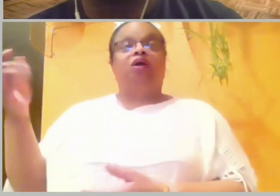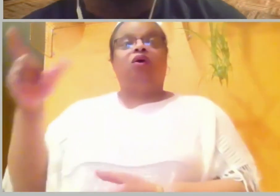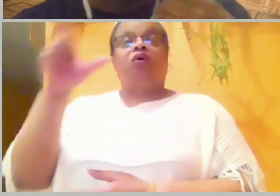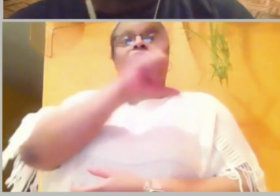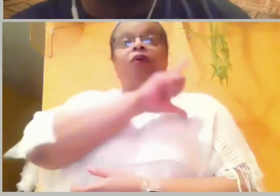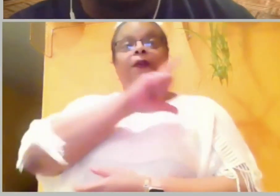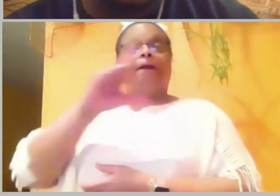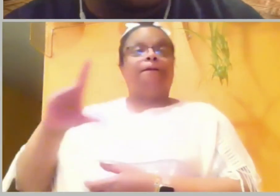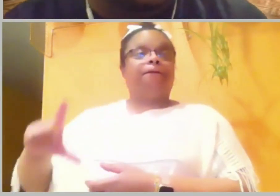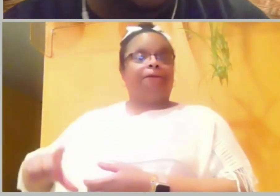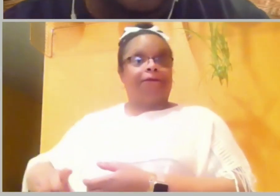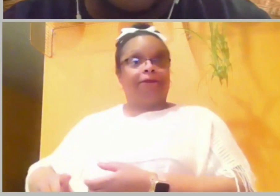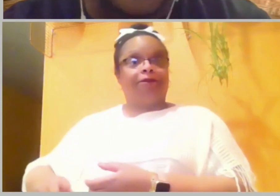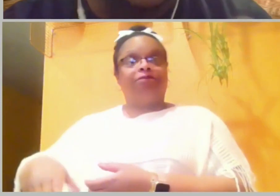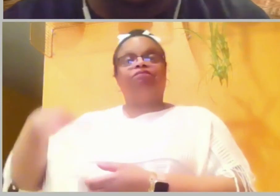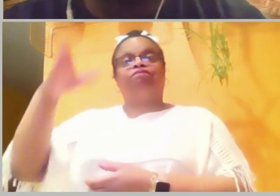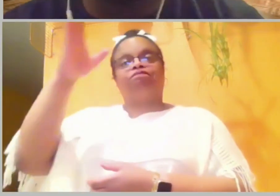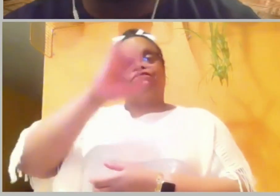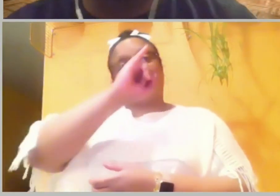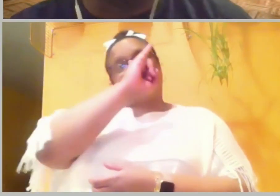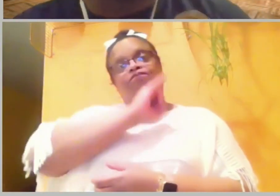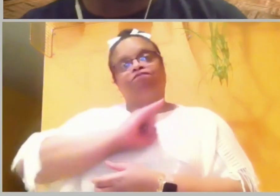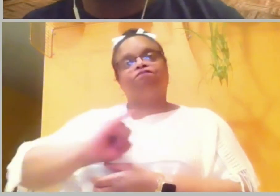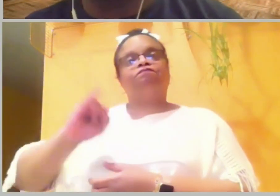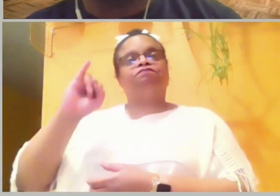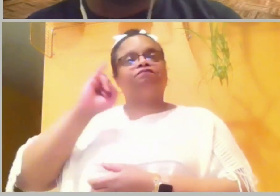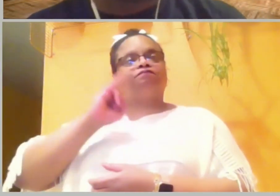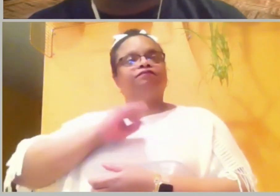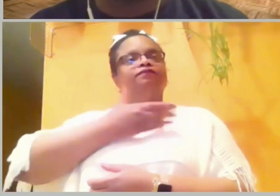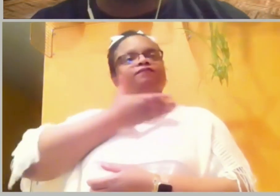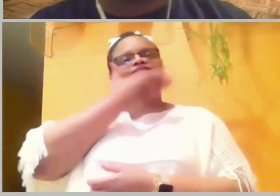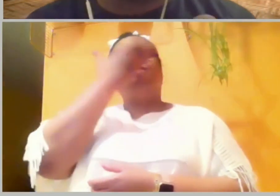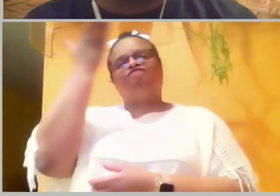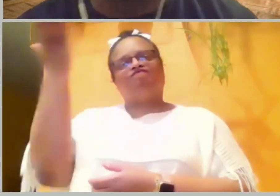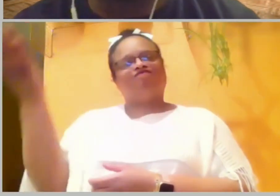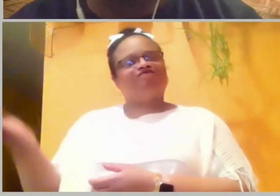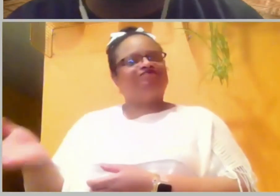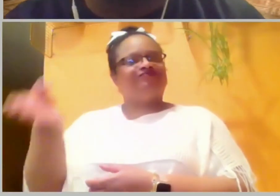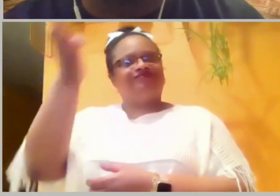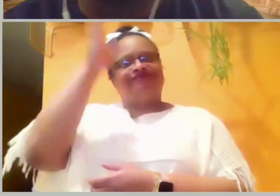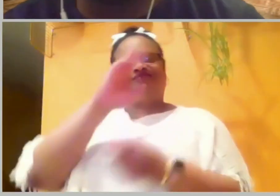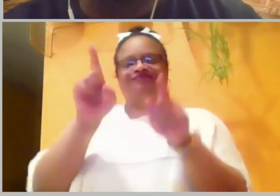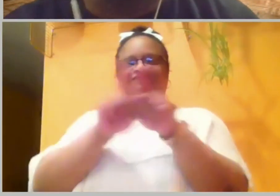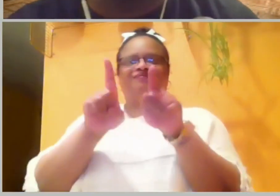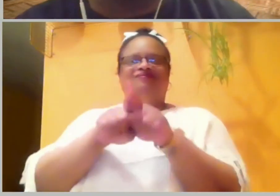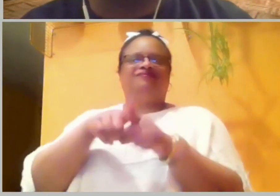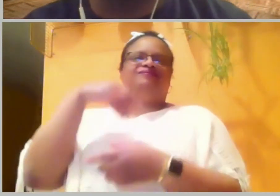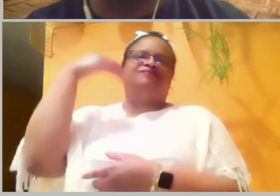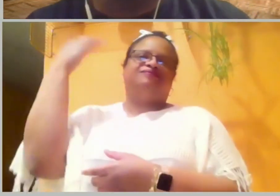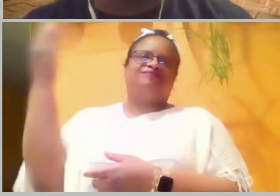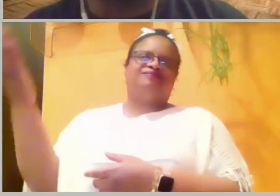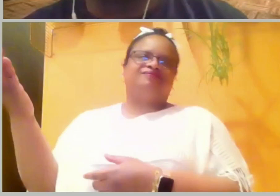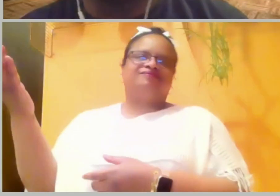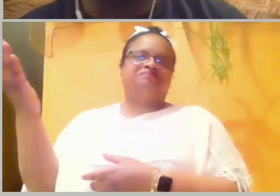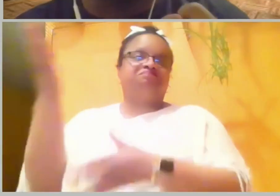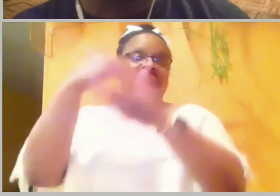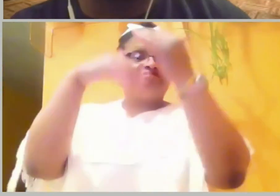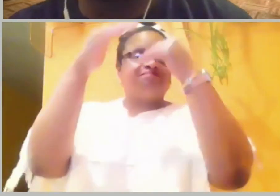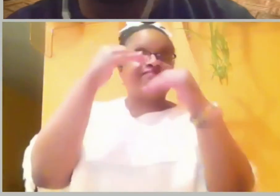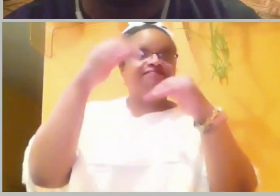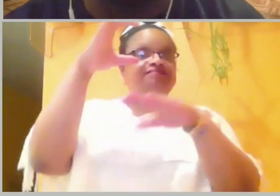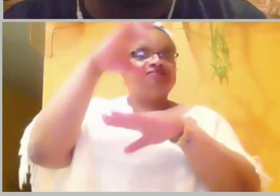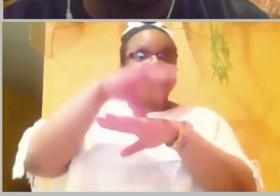O Lord, God of Israel, there's no God like you in